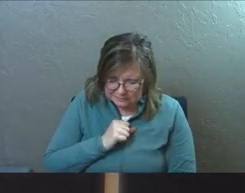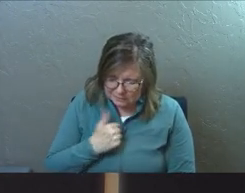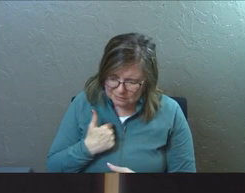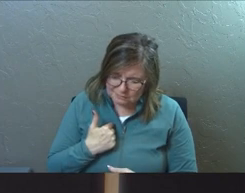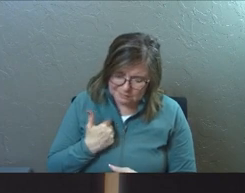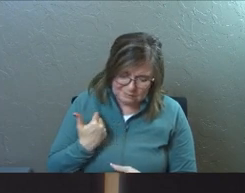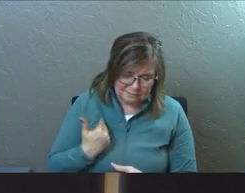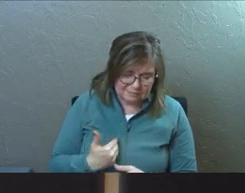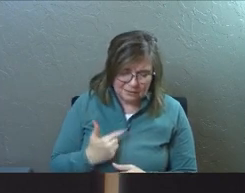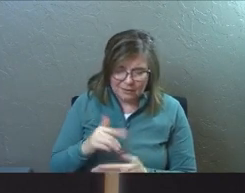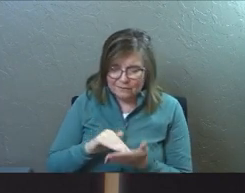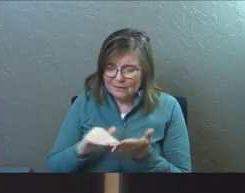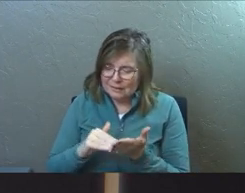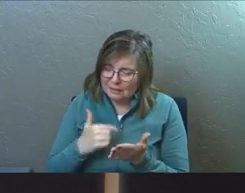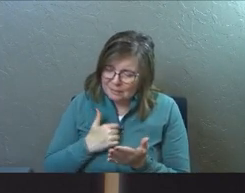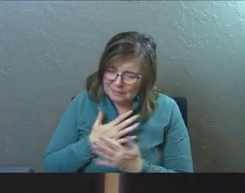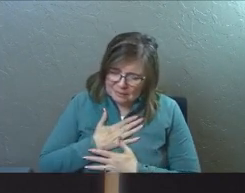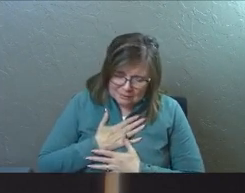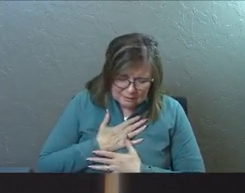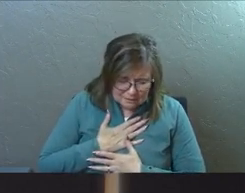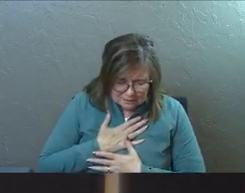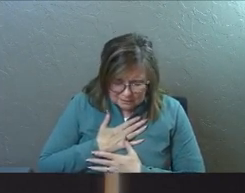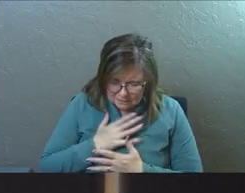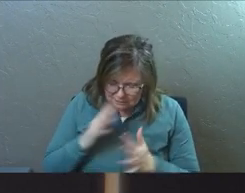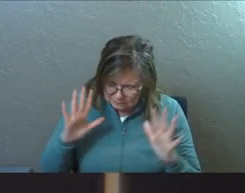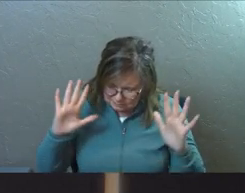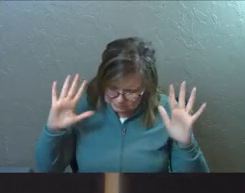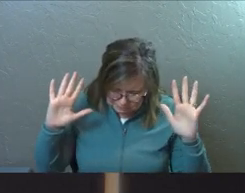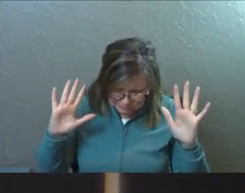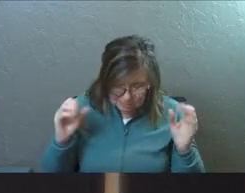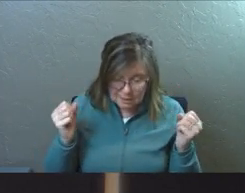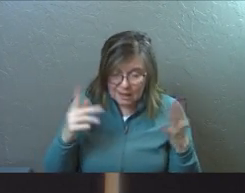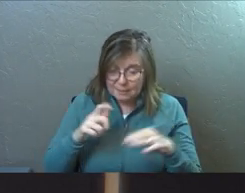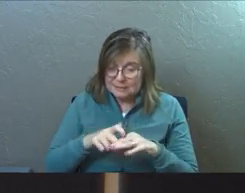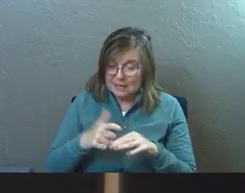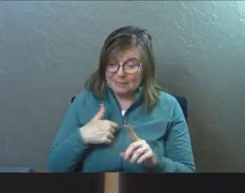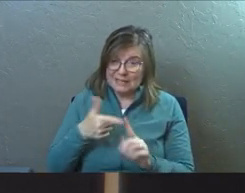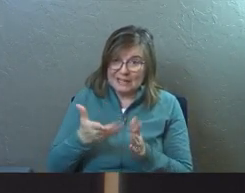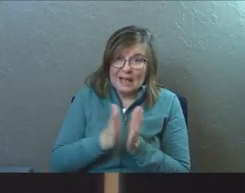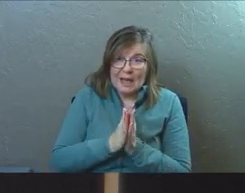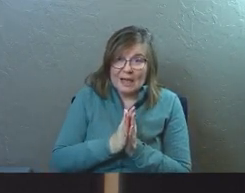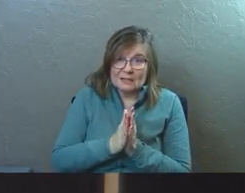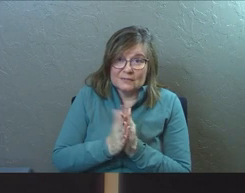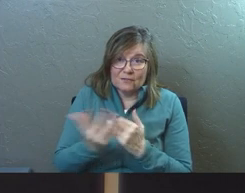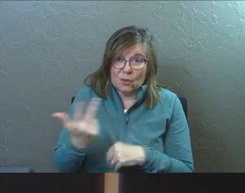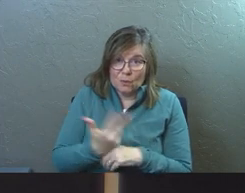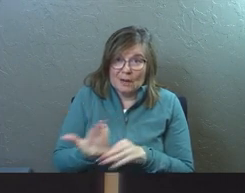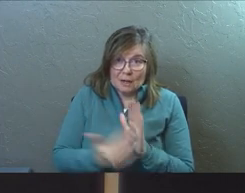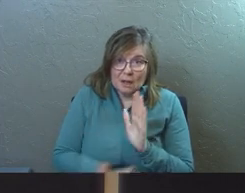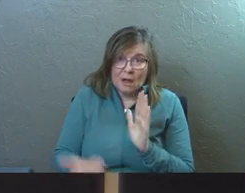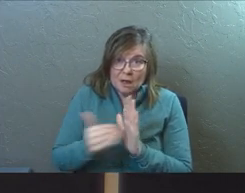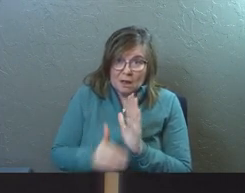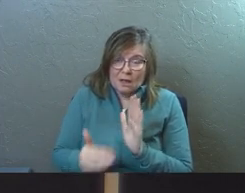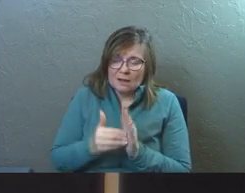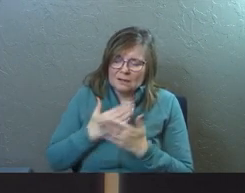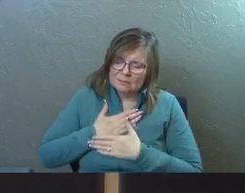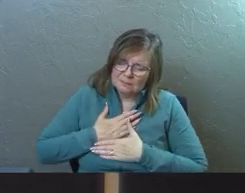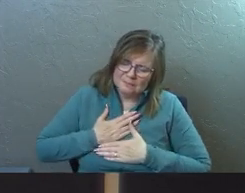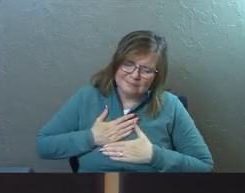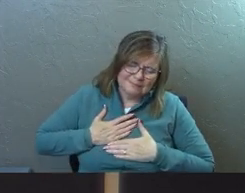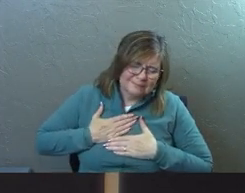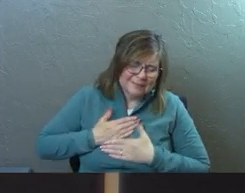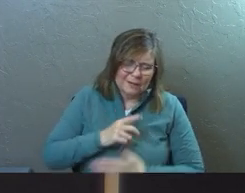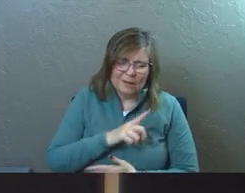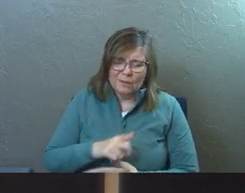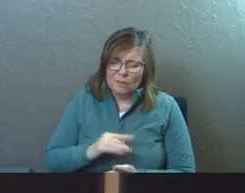You've got to forgive me. How many times did he ask across three days? Please